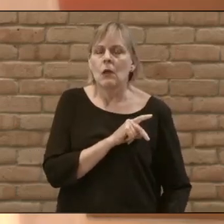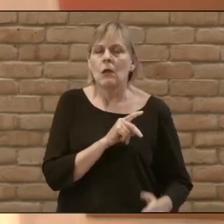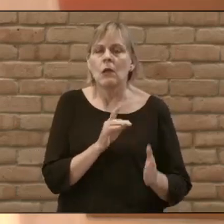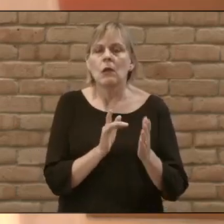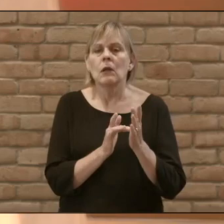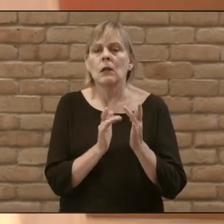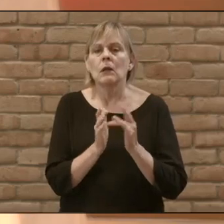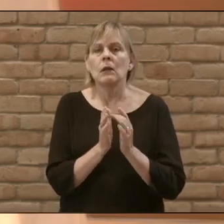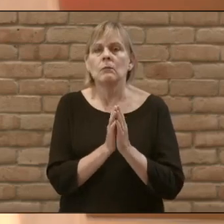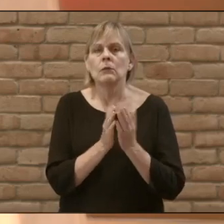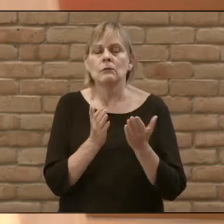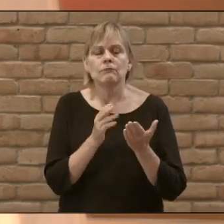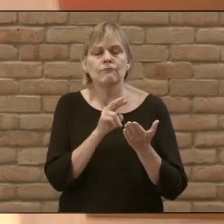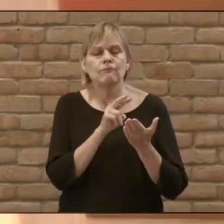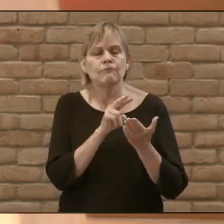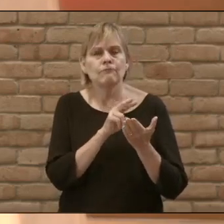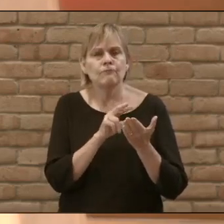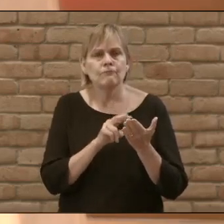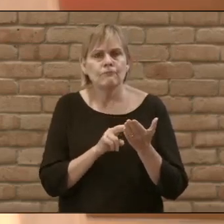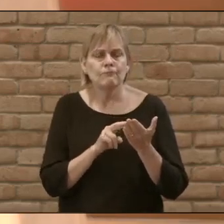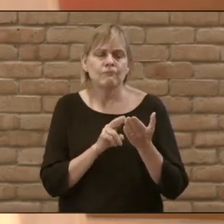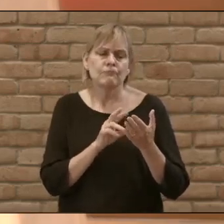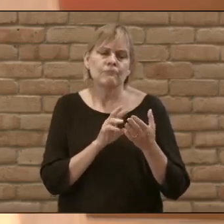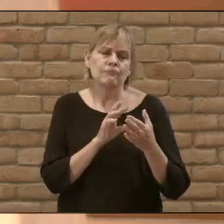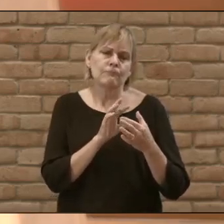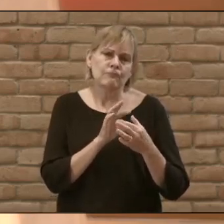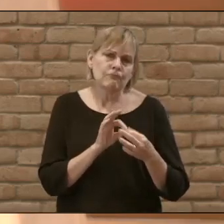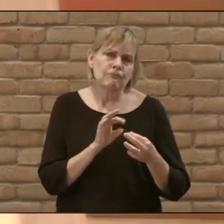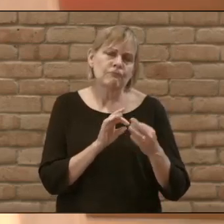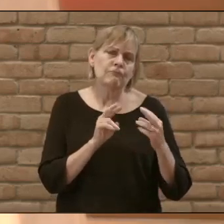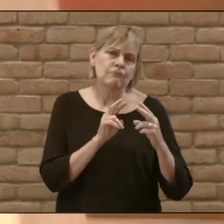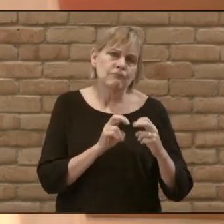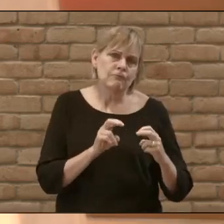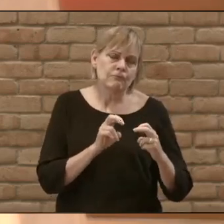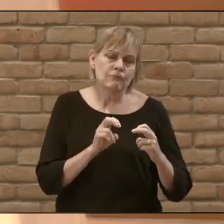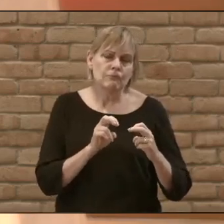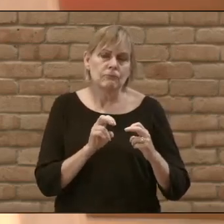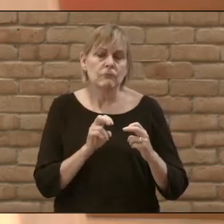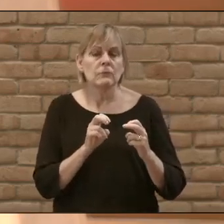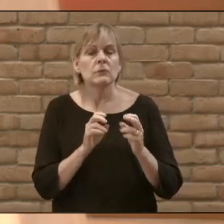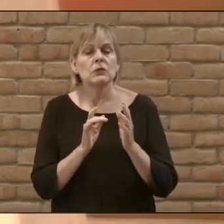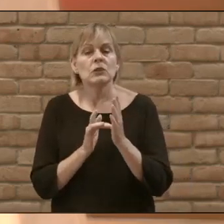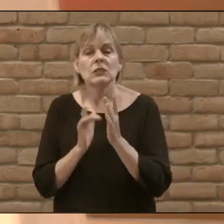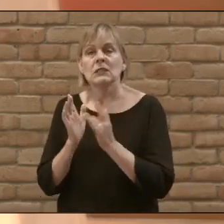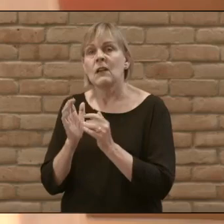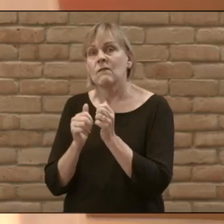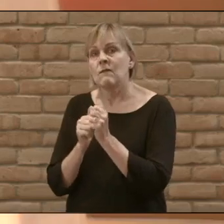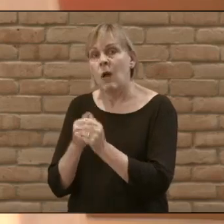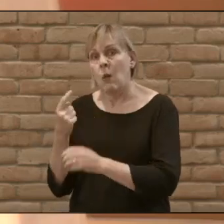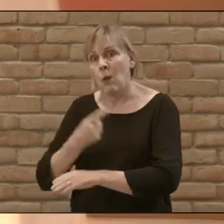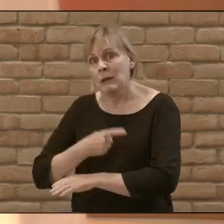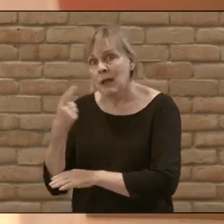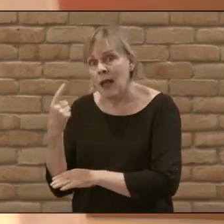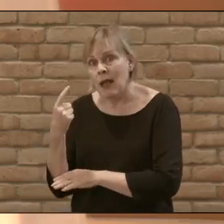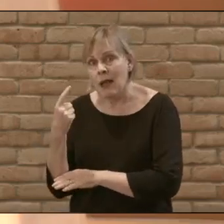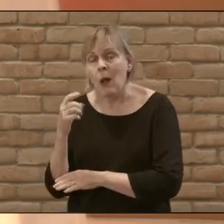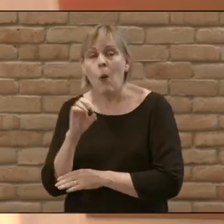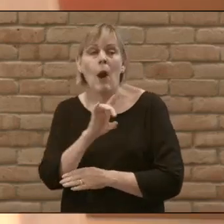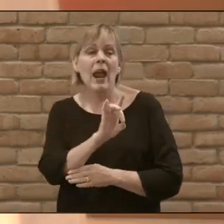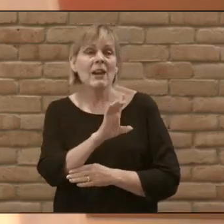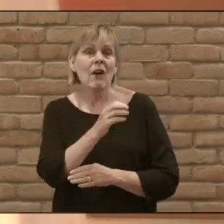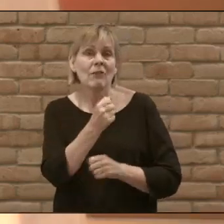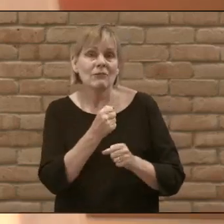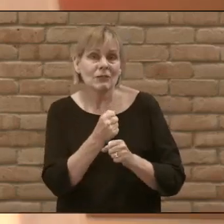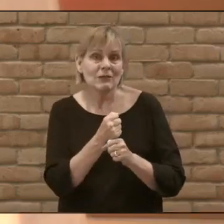engagement. And so whether you've been following Jesus for a day or for 85 years, these